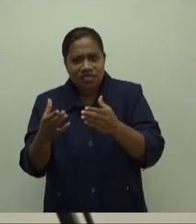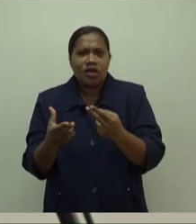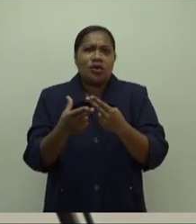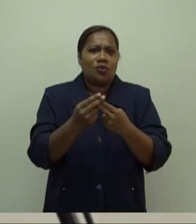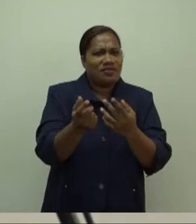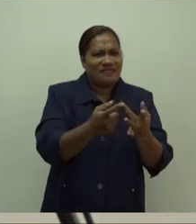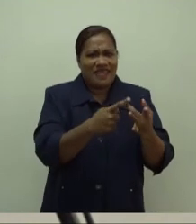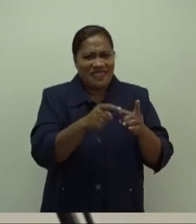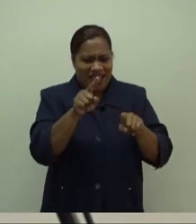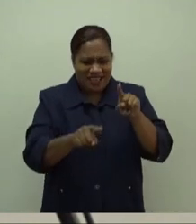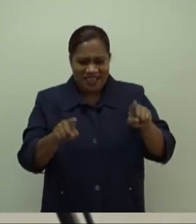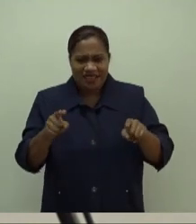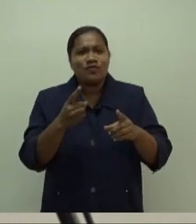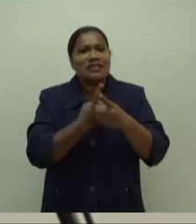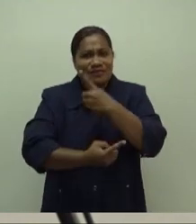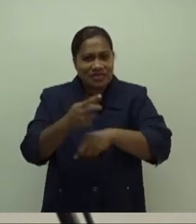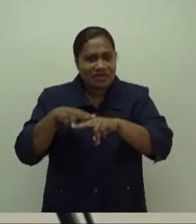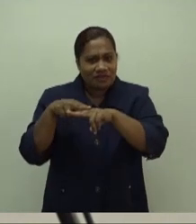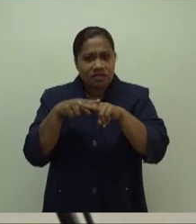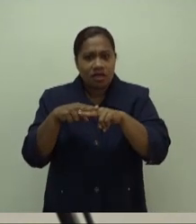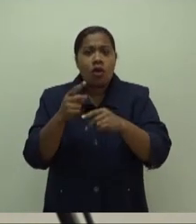NCD-related statistics from 2020.